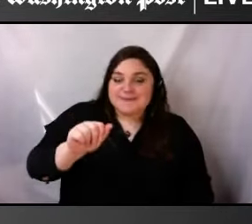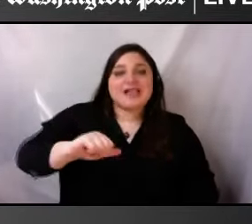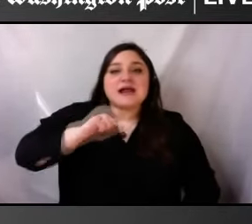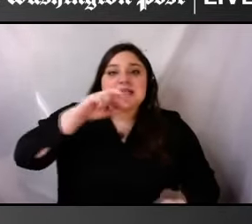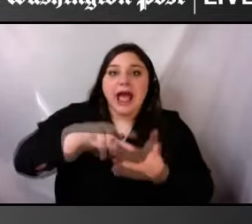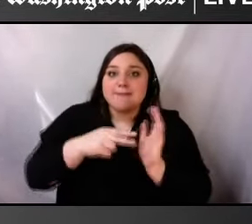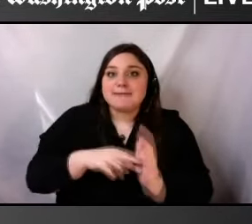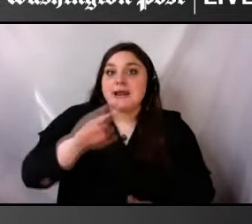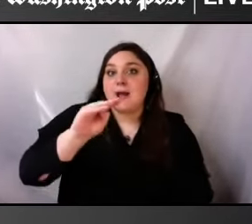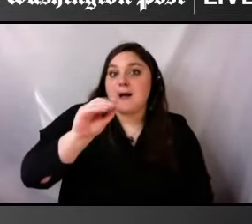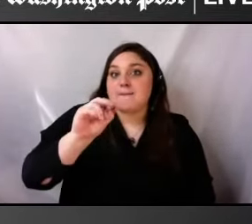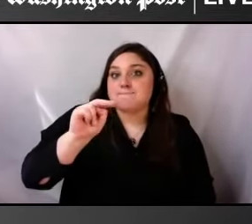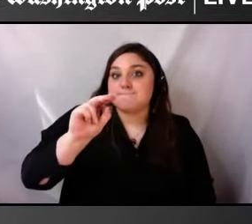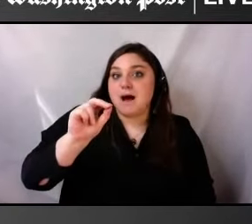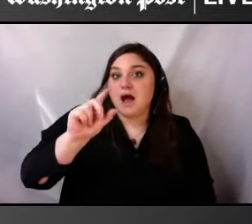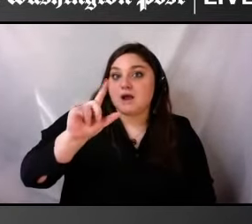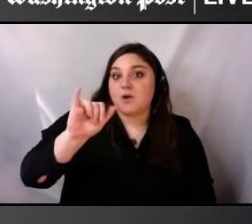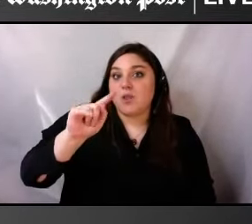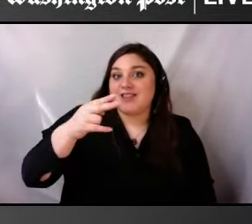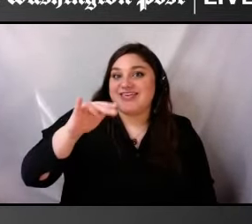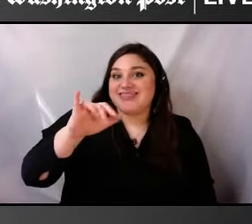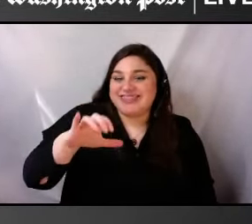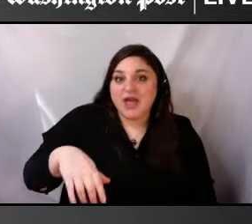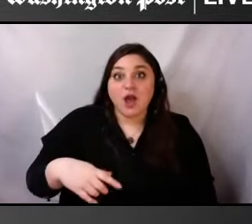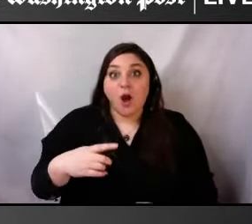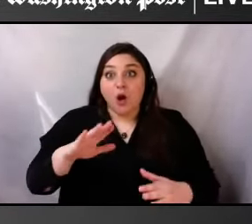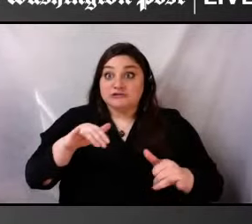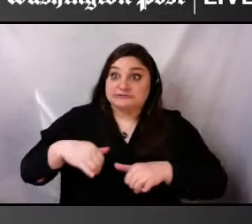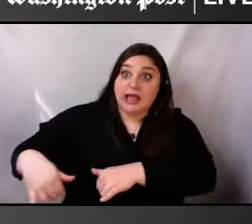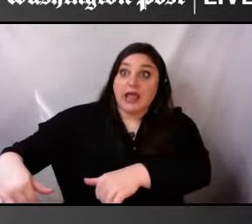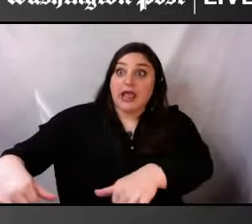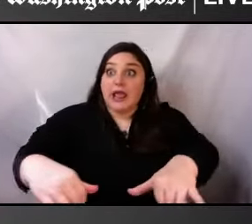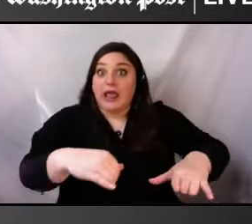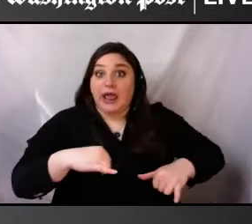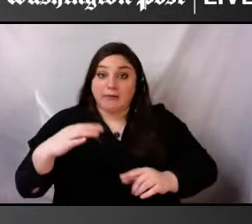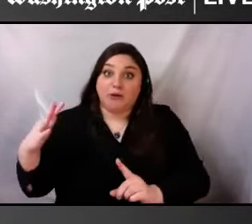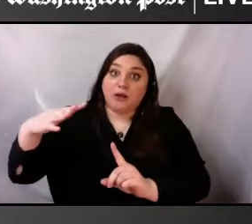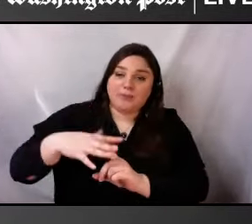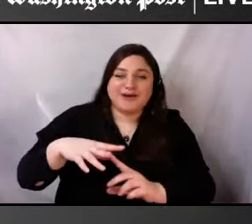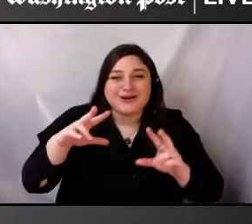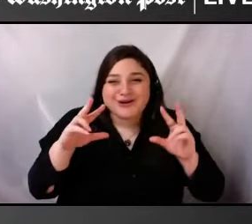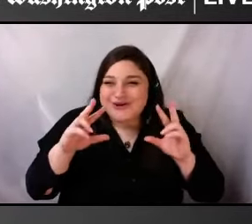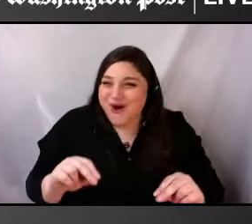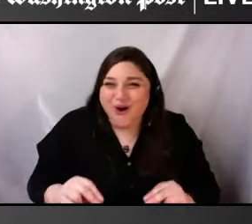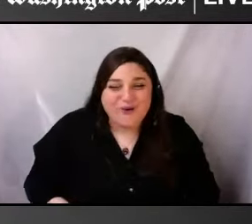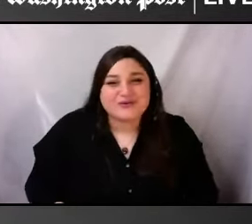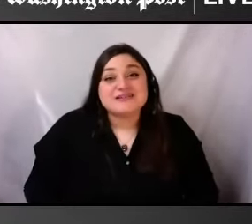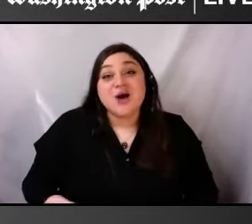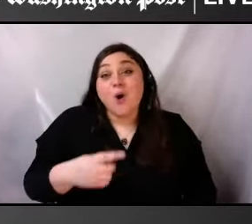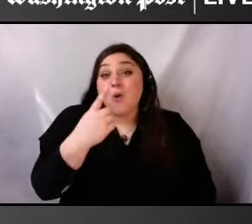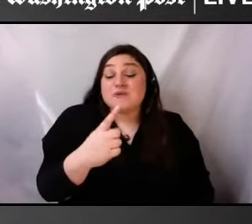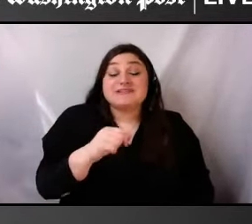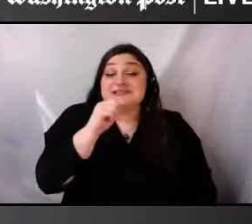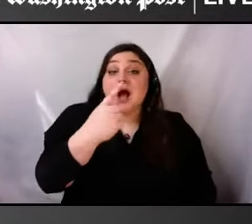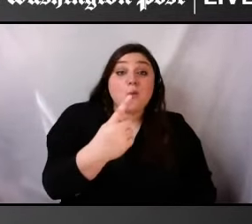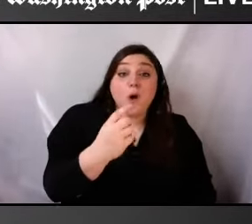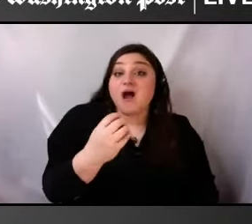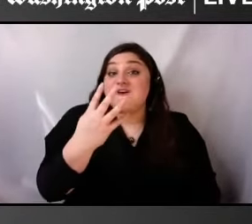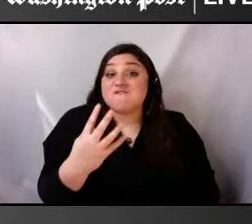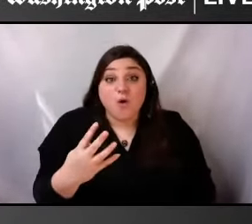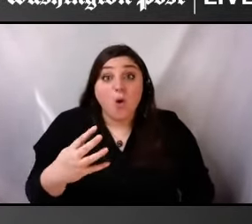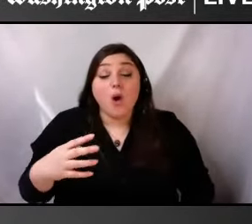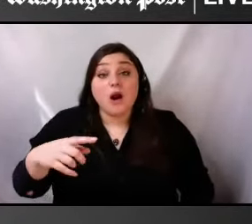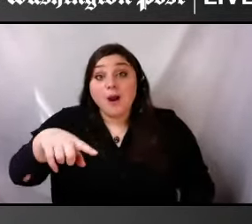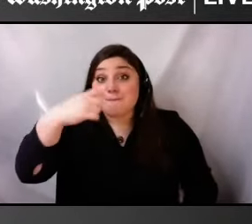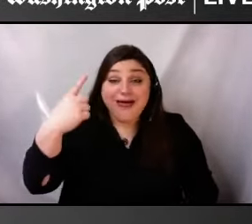working adults have disabilities. It's one in four black adults have disabilities. It's one in five indigenous adults have disabilities.